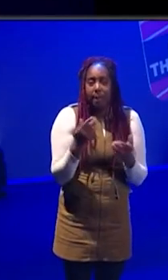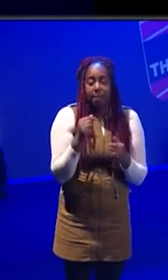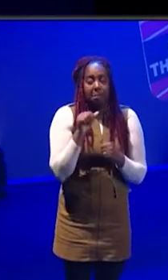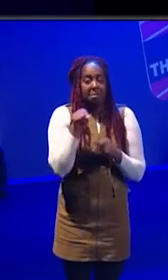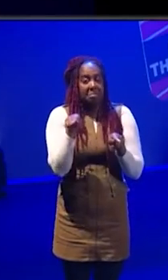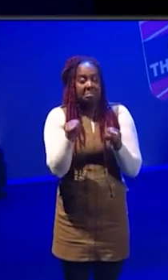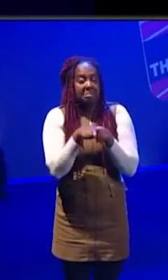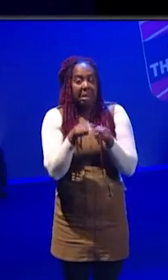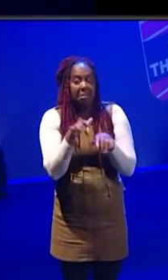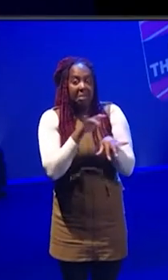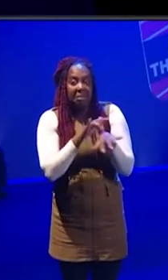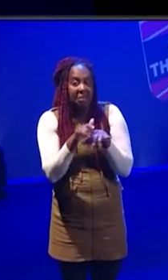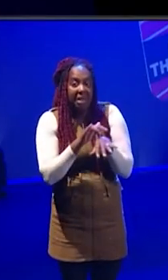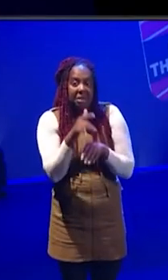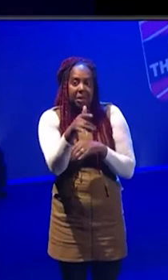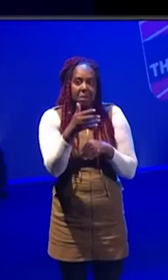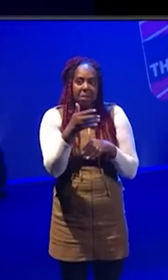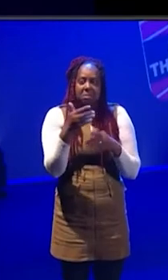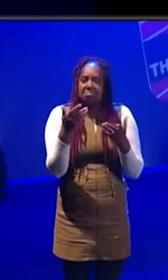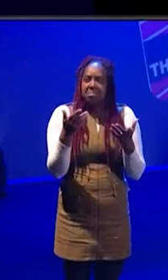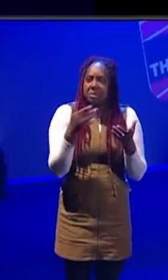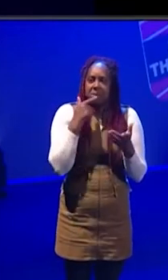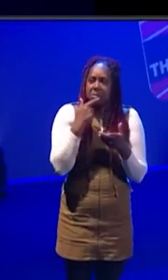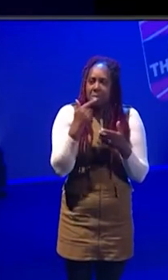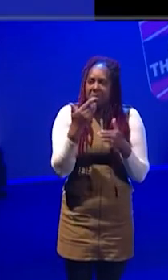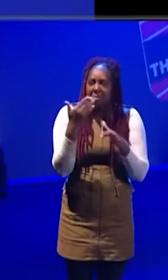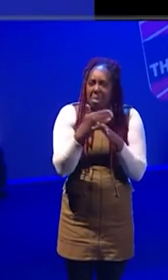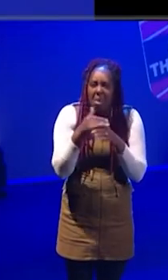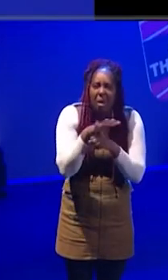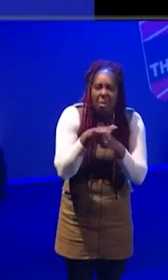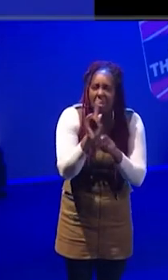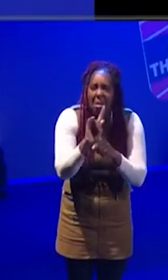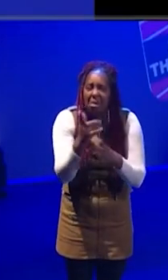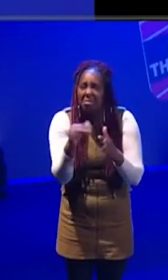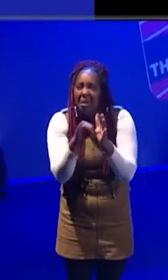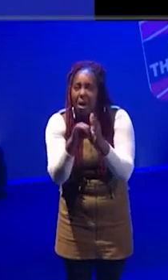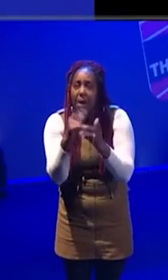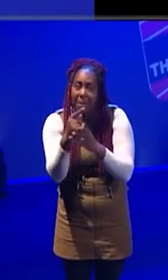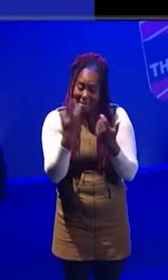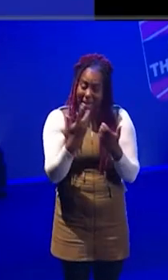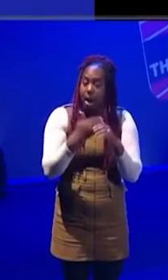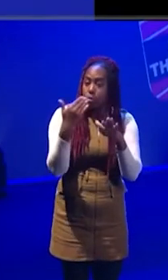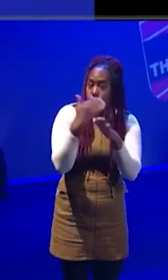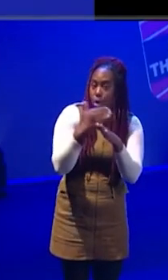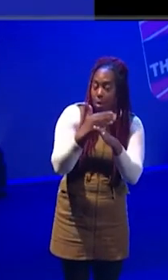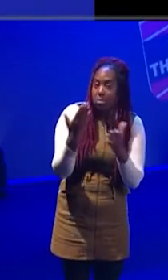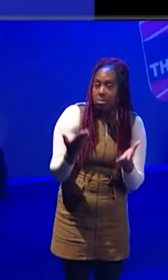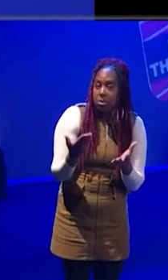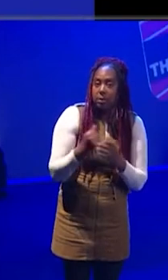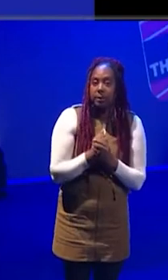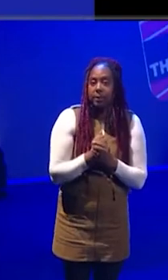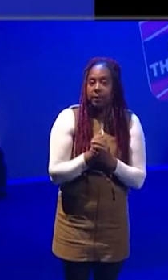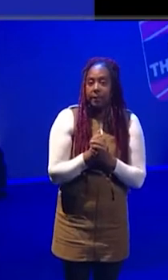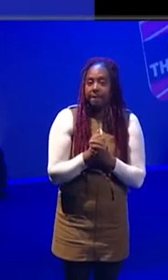doesn't have a work workforce. So now at the moment, there are jobs going in in